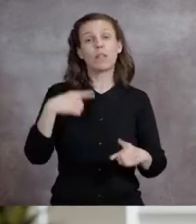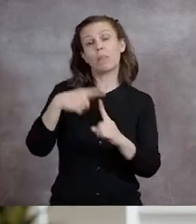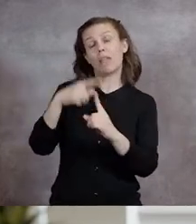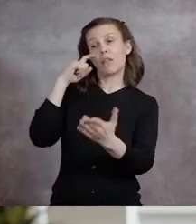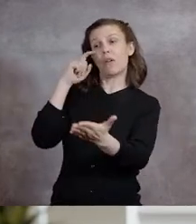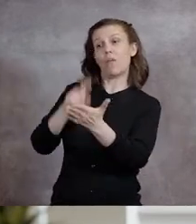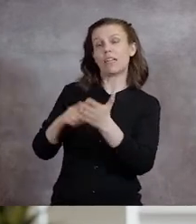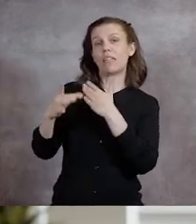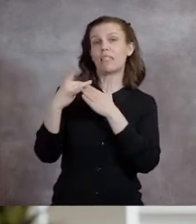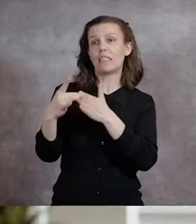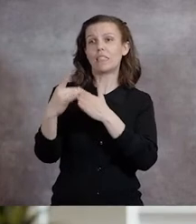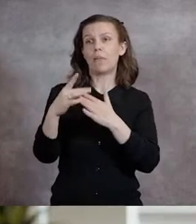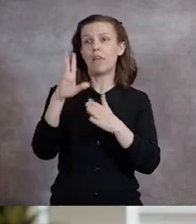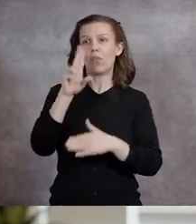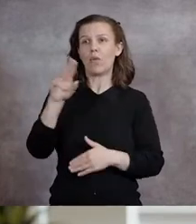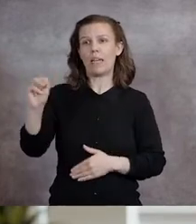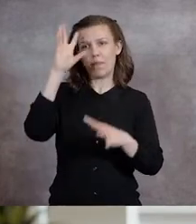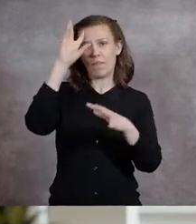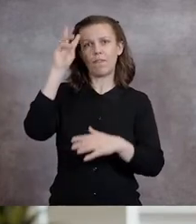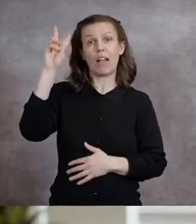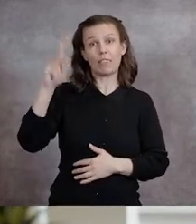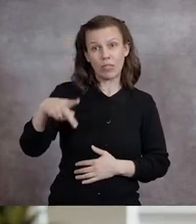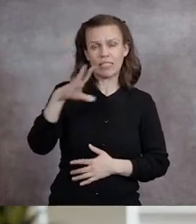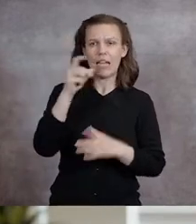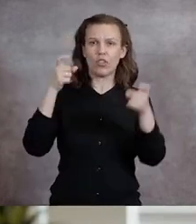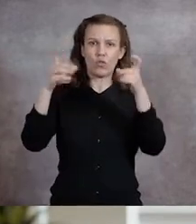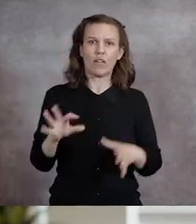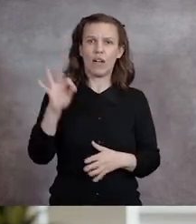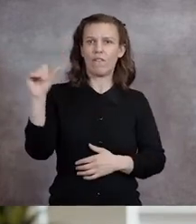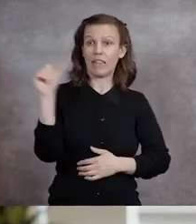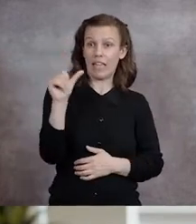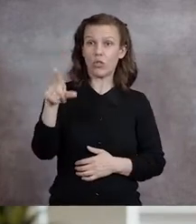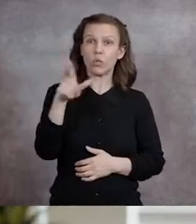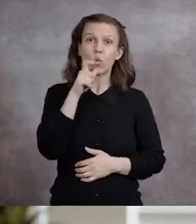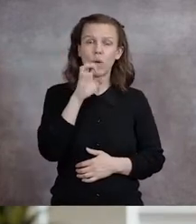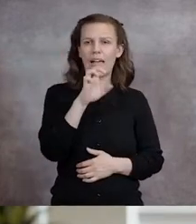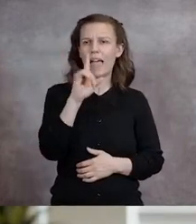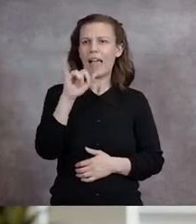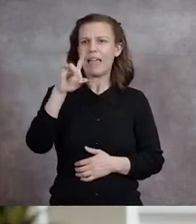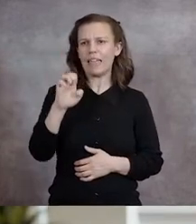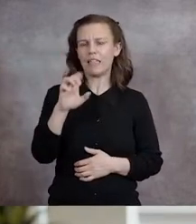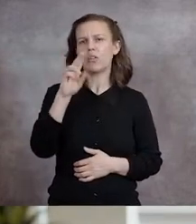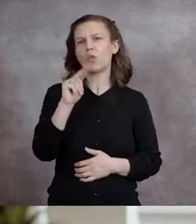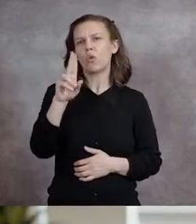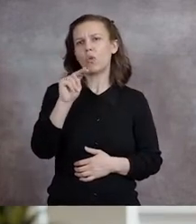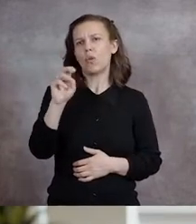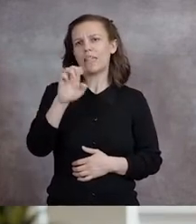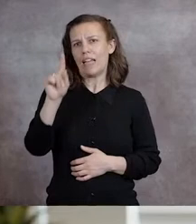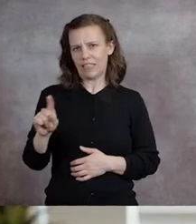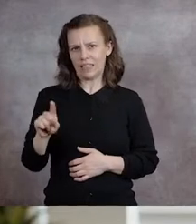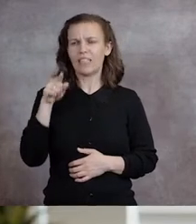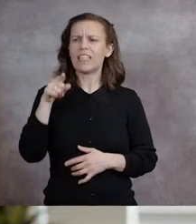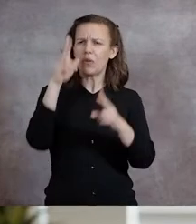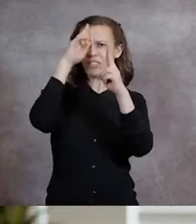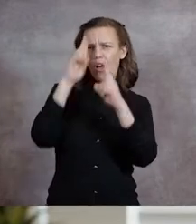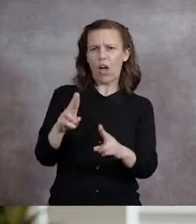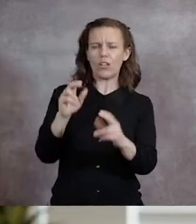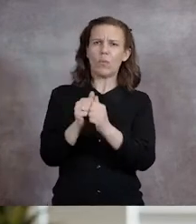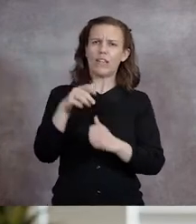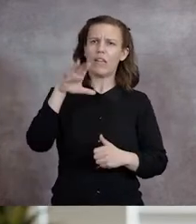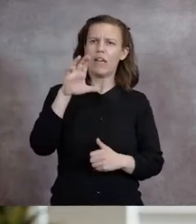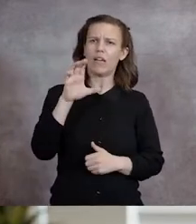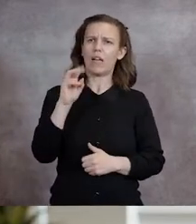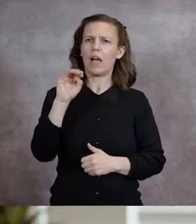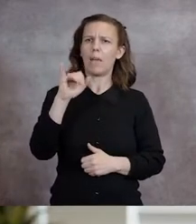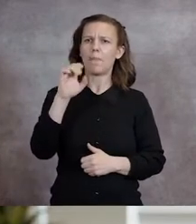Vice President and Director of Athletics, Eddie Nunez, who was honored with the Mountain West Conference's prestigious Commissioner's